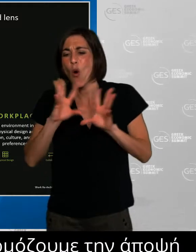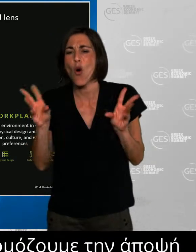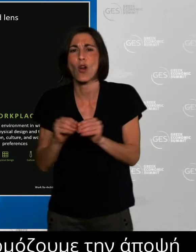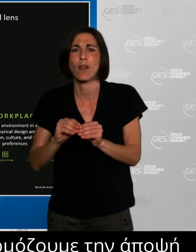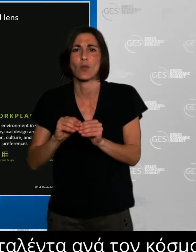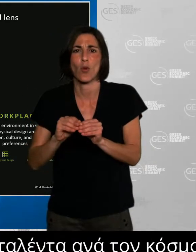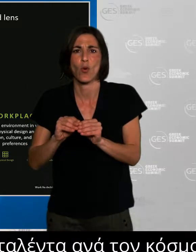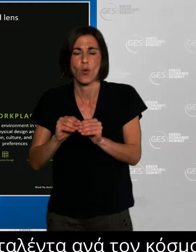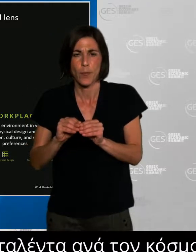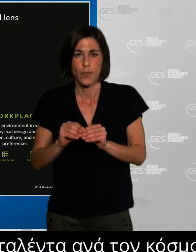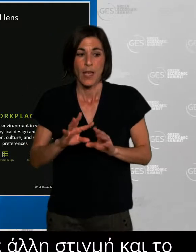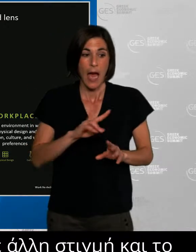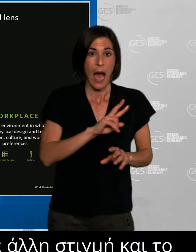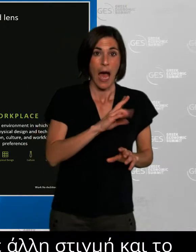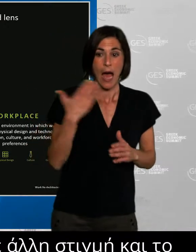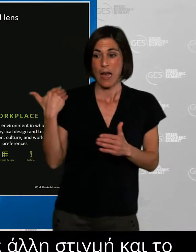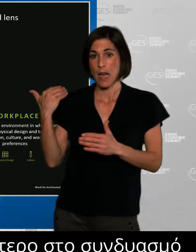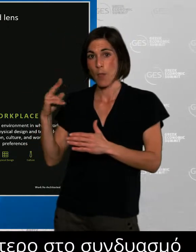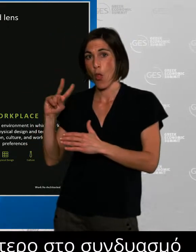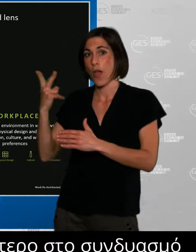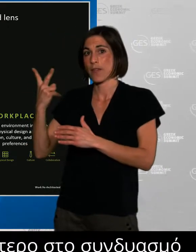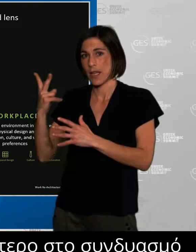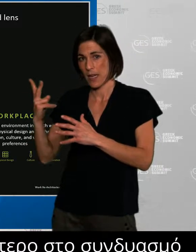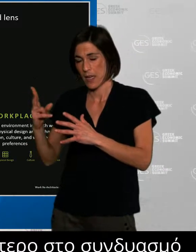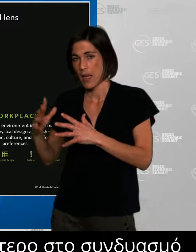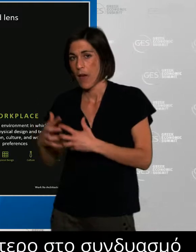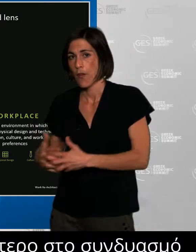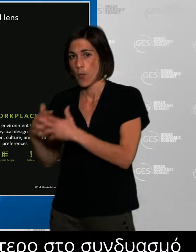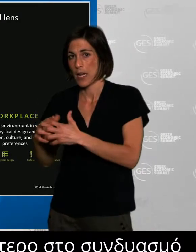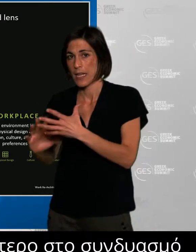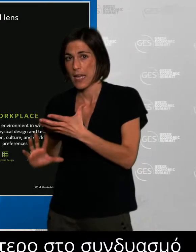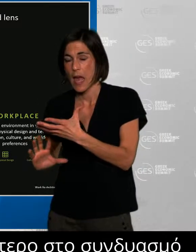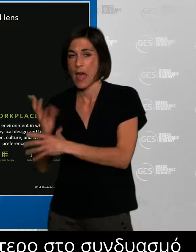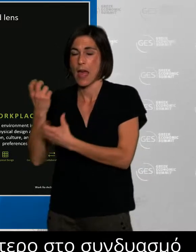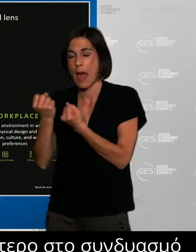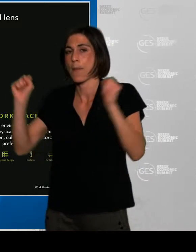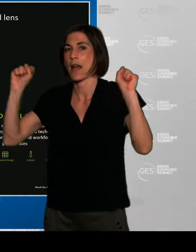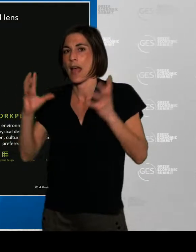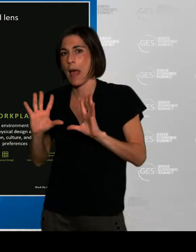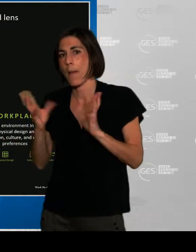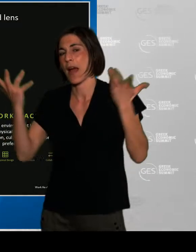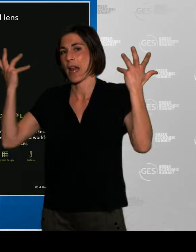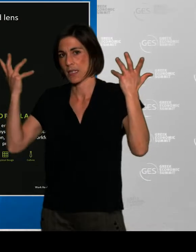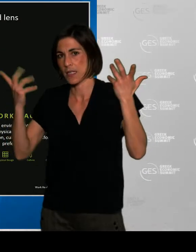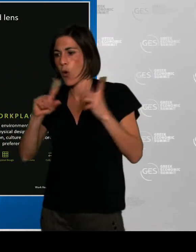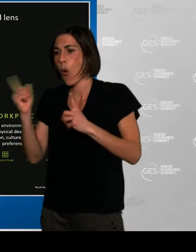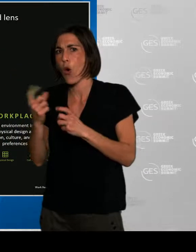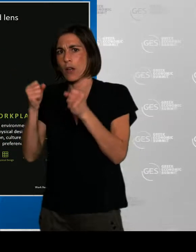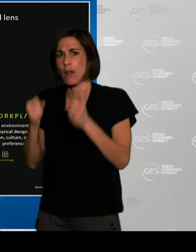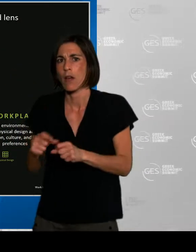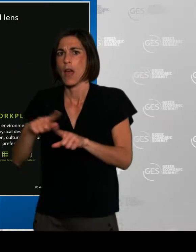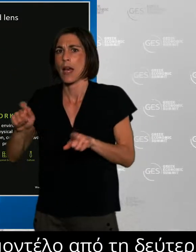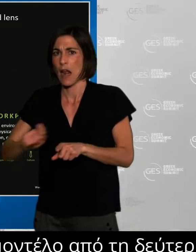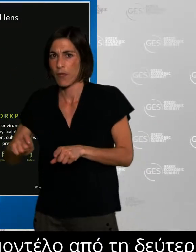to us all being in an office, but yet still in a sea of cubicles from the third industrial revolution? How do we